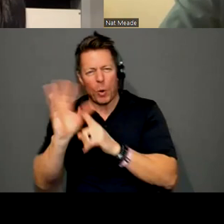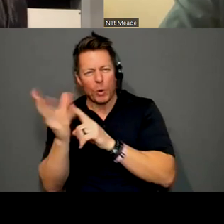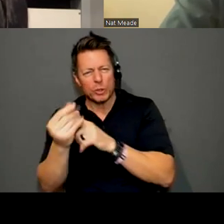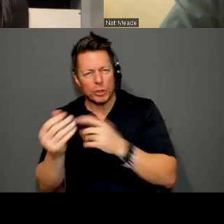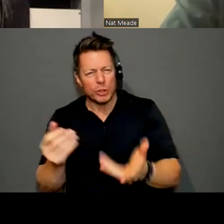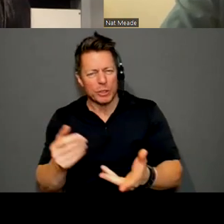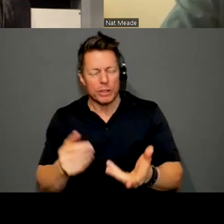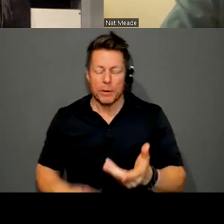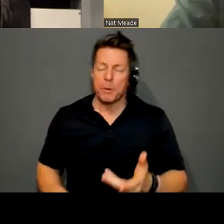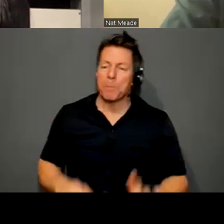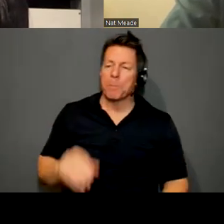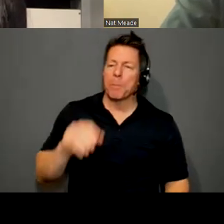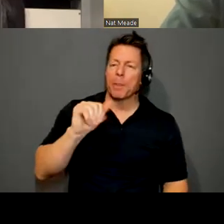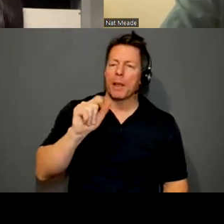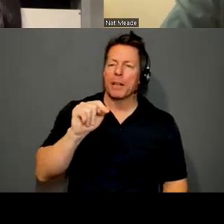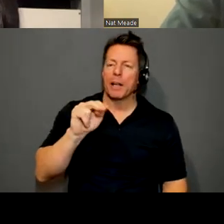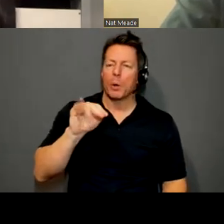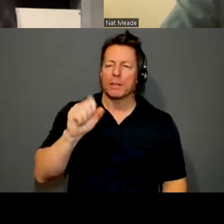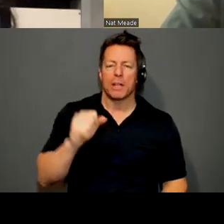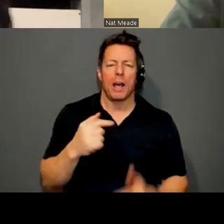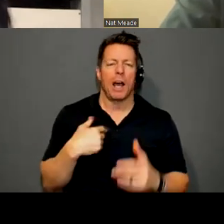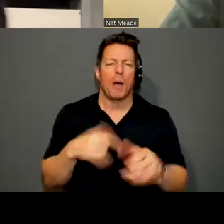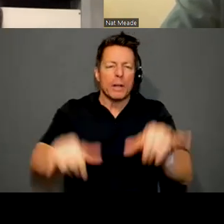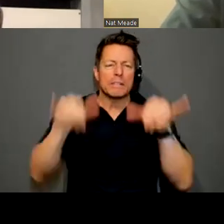Yeah. I just want to stay still. I'm tired.